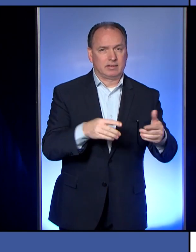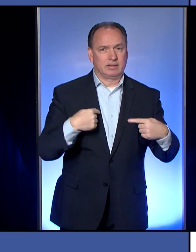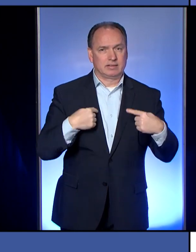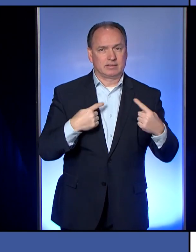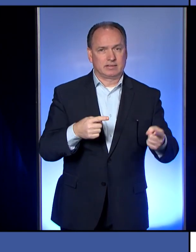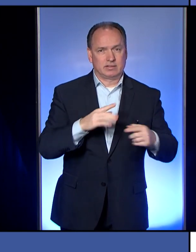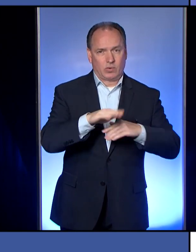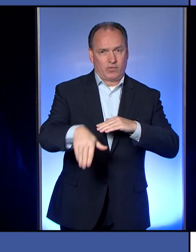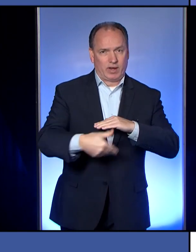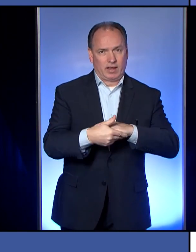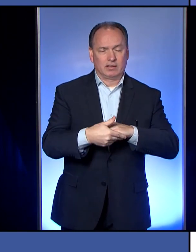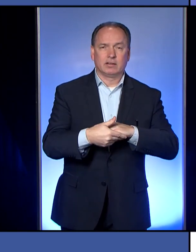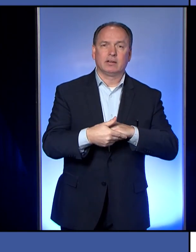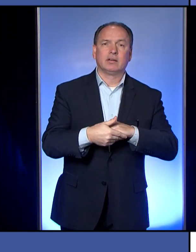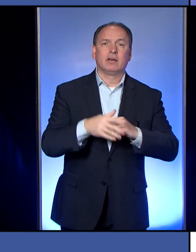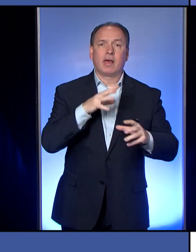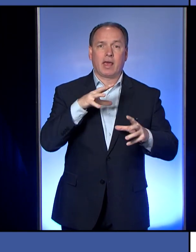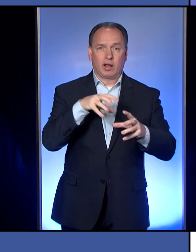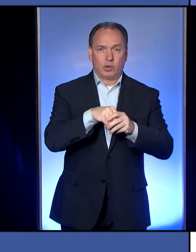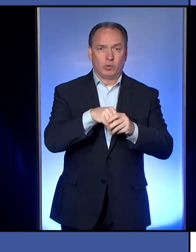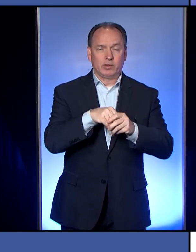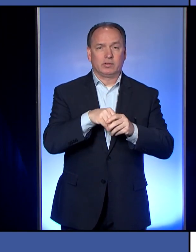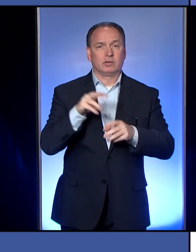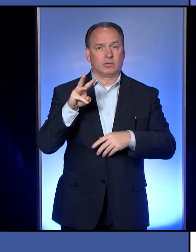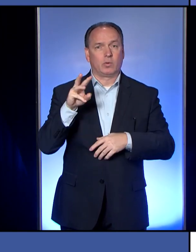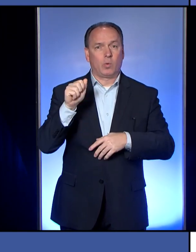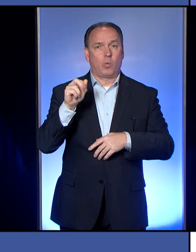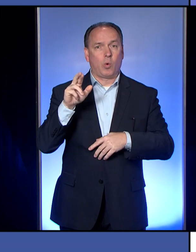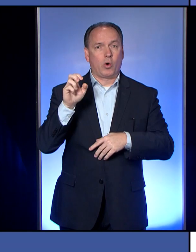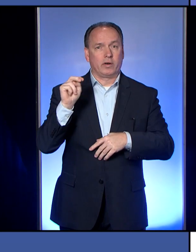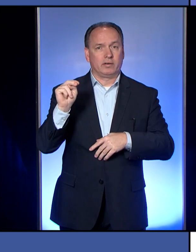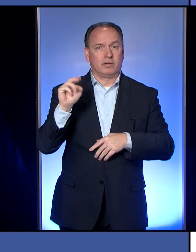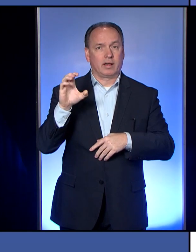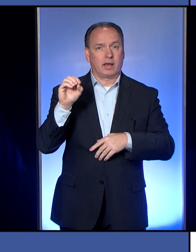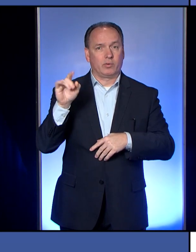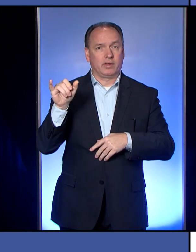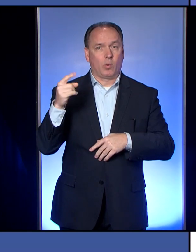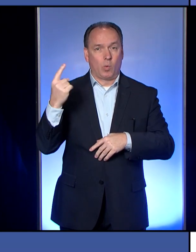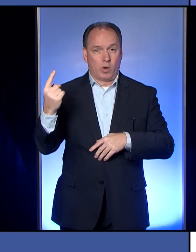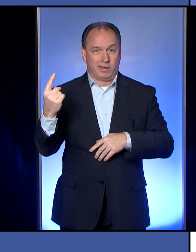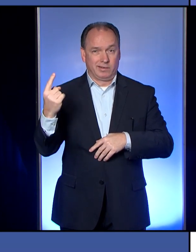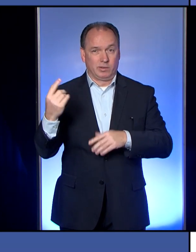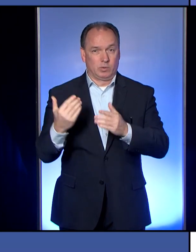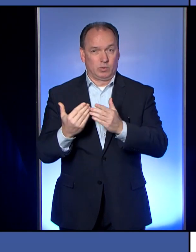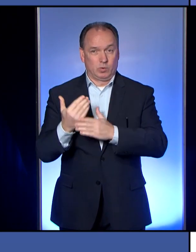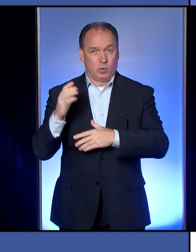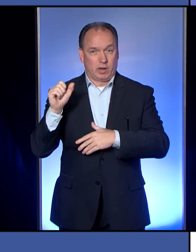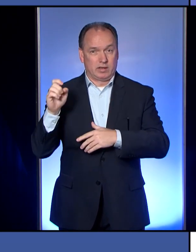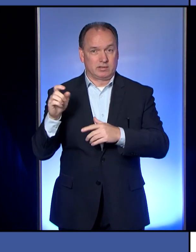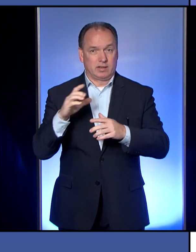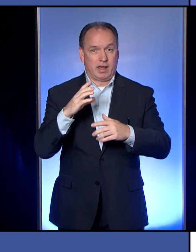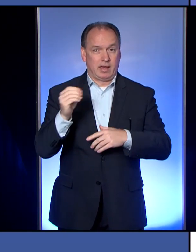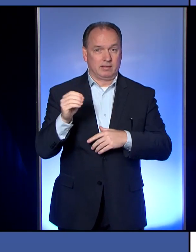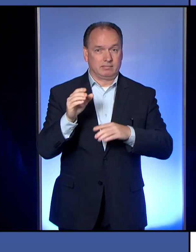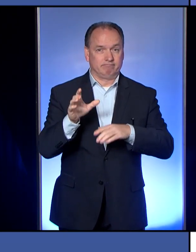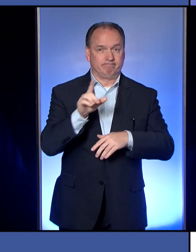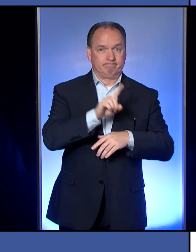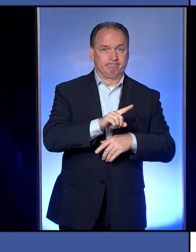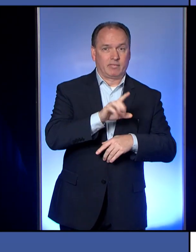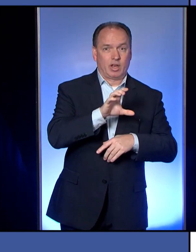Included in those numbers is Warren County having one case and Crawford County with five cases.